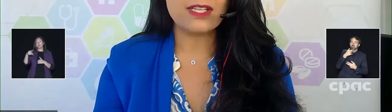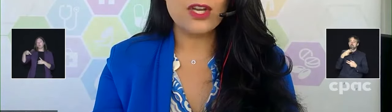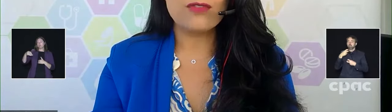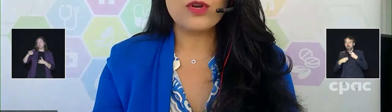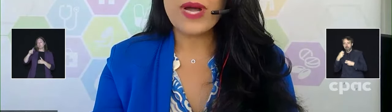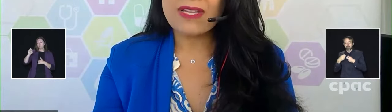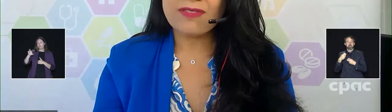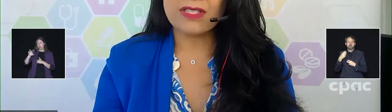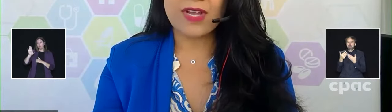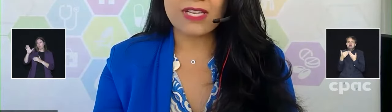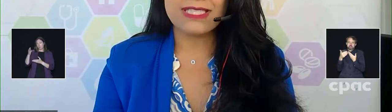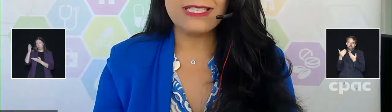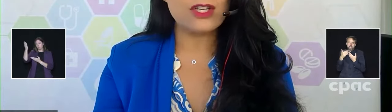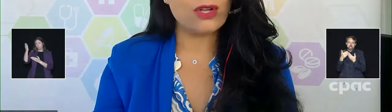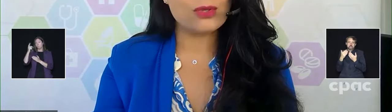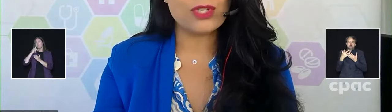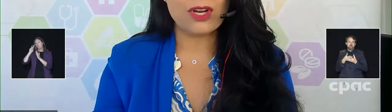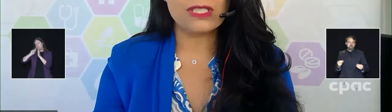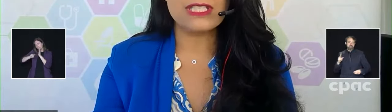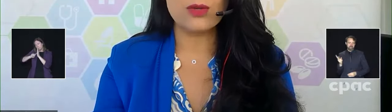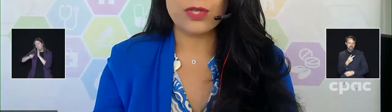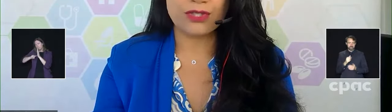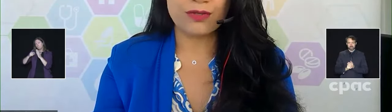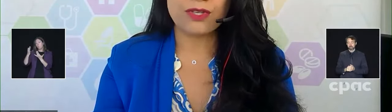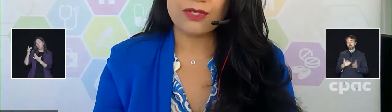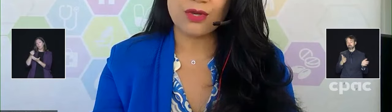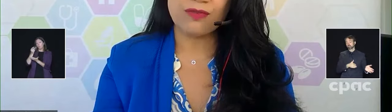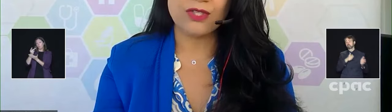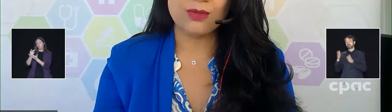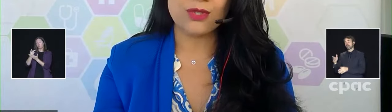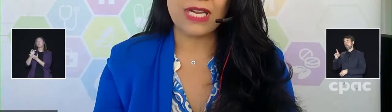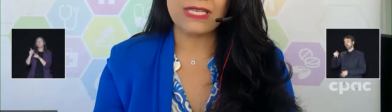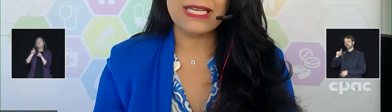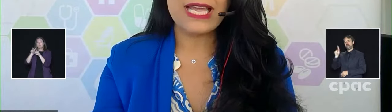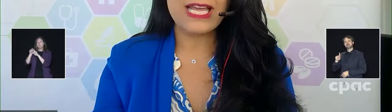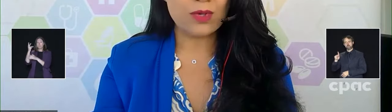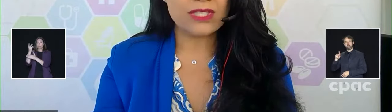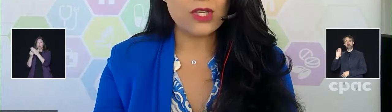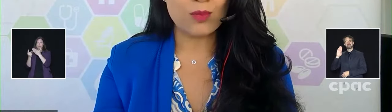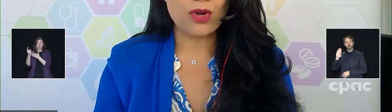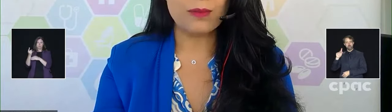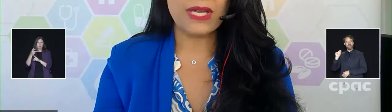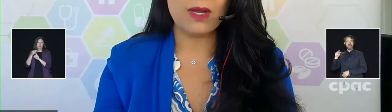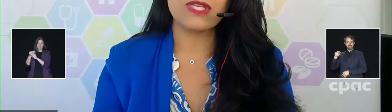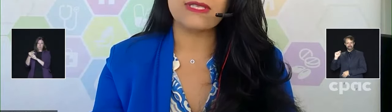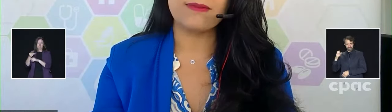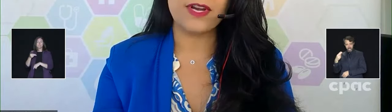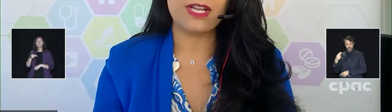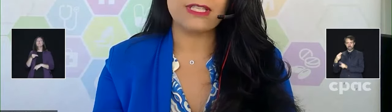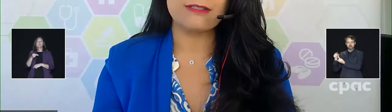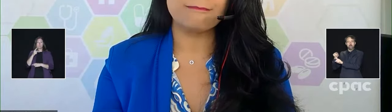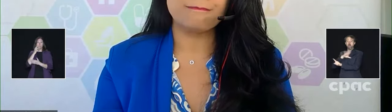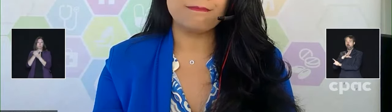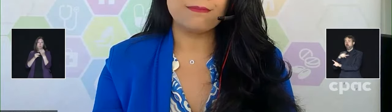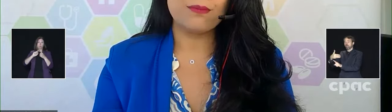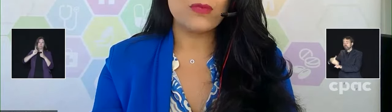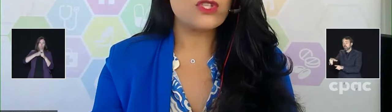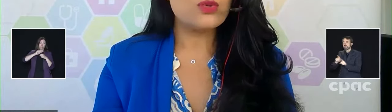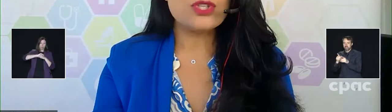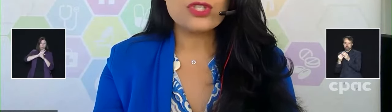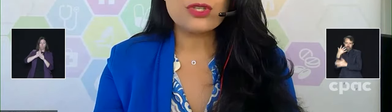-BioNTech for a bivalent vaccine that also targets the original SARS-CoV-2 strain as well as the Omicron VA1 subvariant.